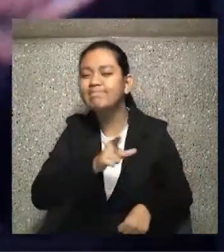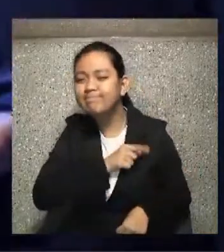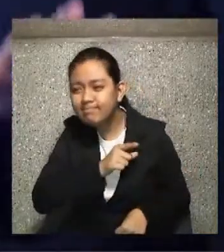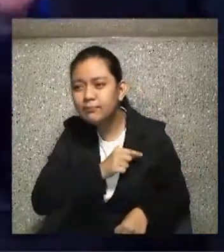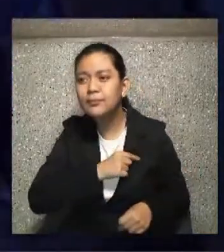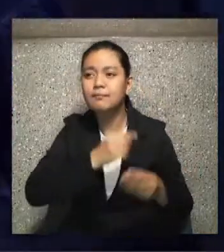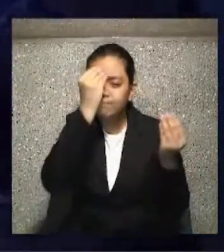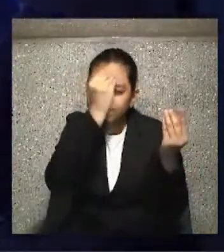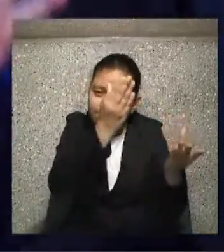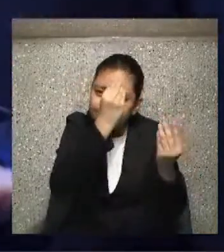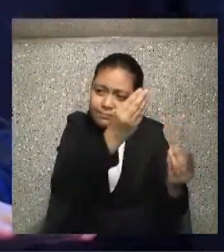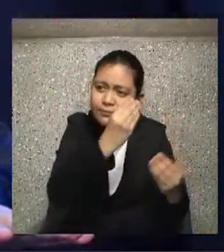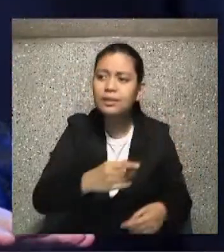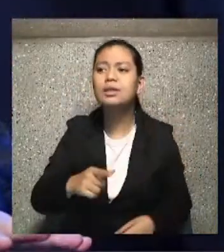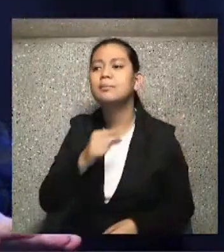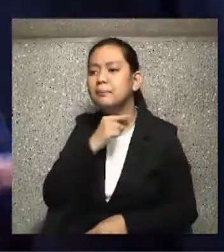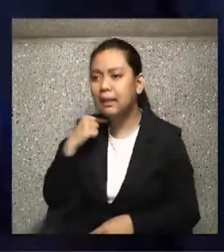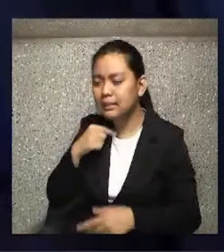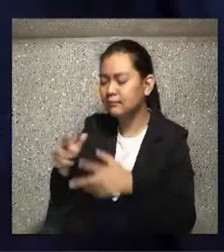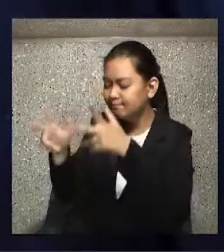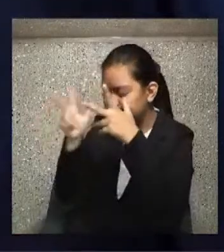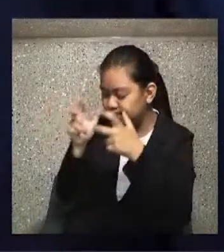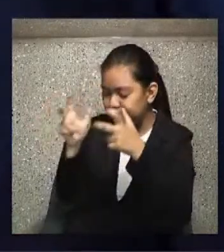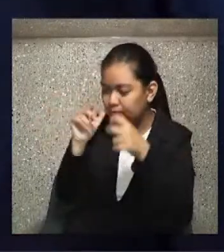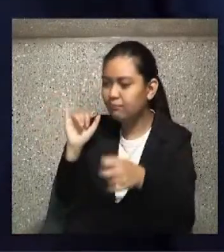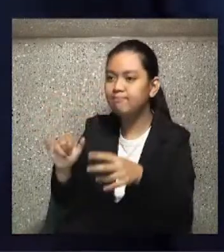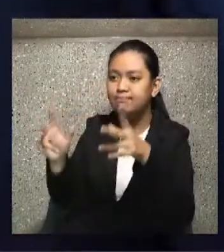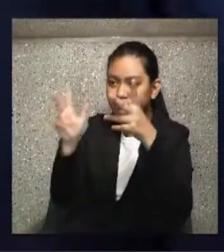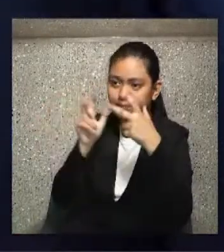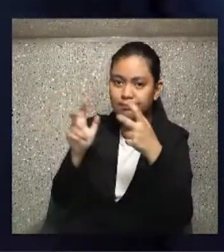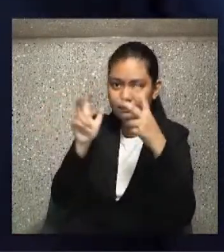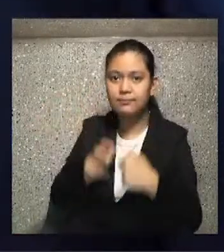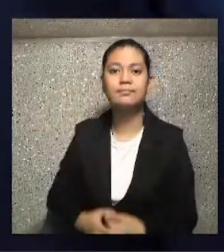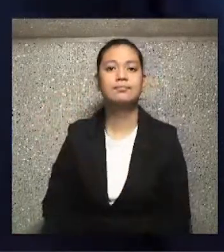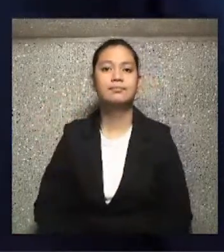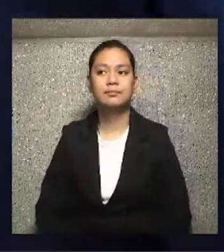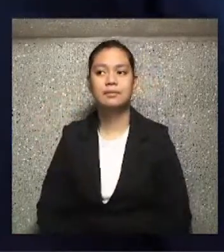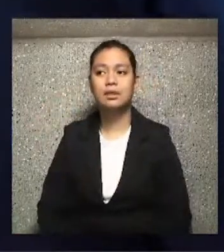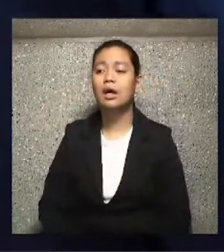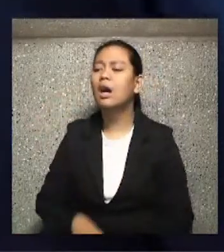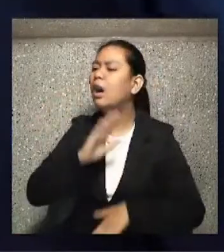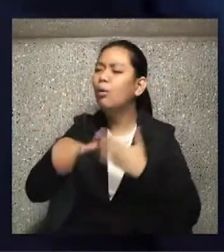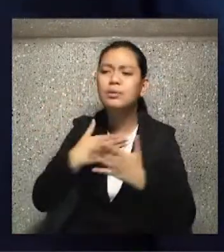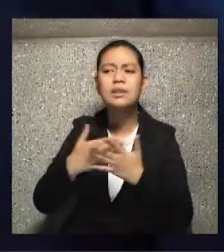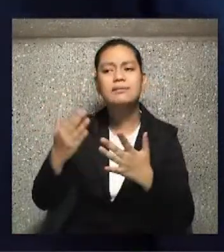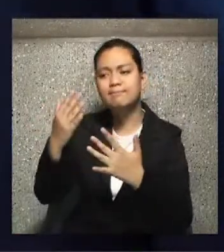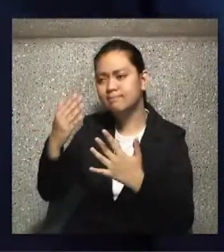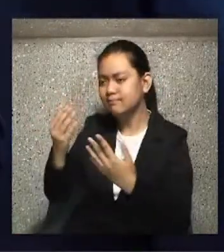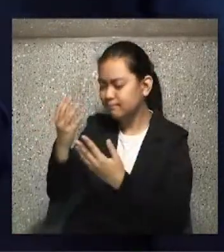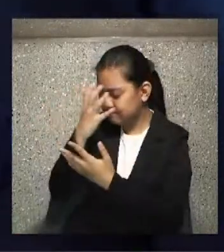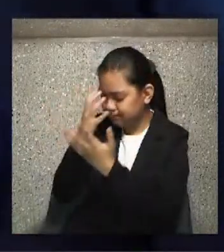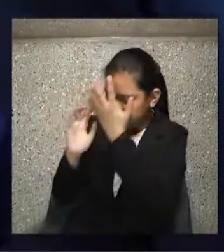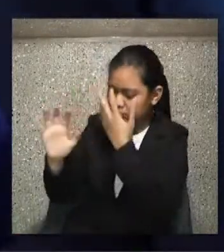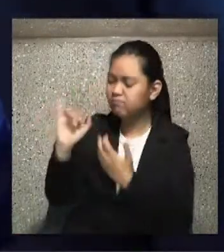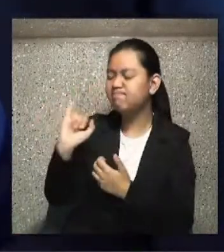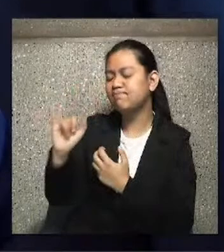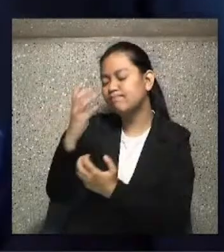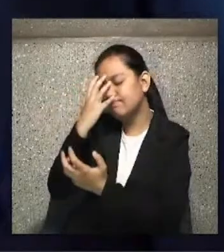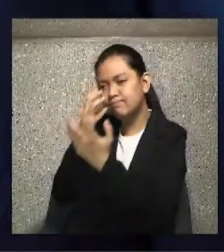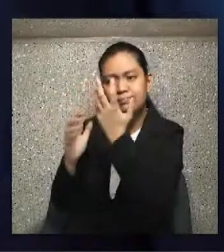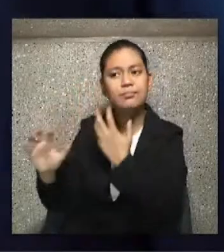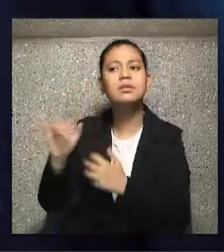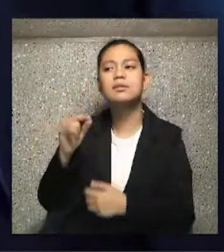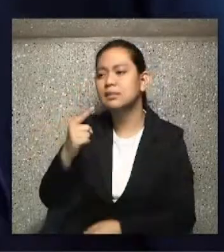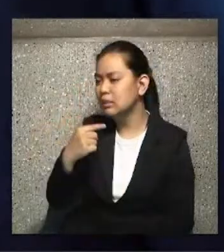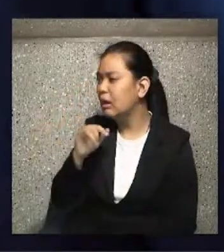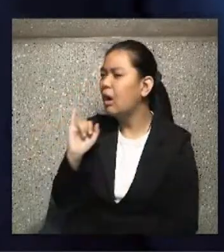hears confessions here is compassionate. They will not lecture you. We will not let